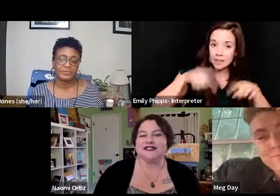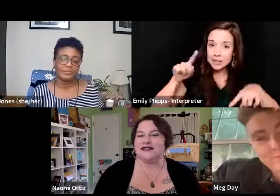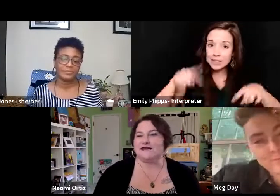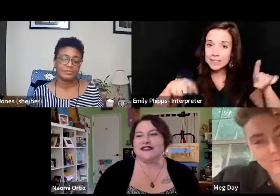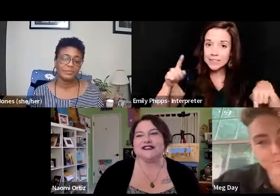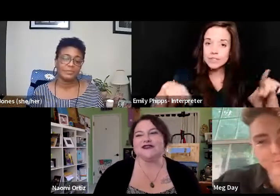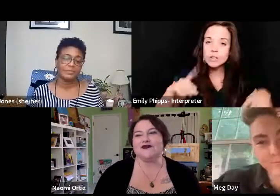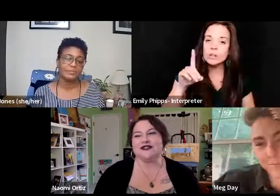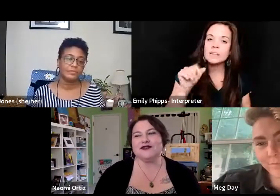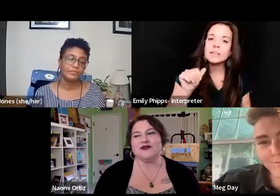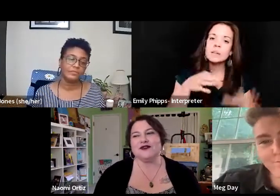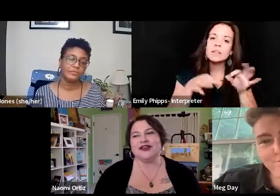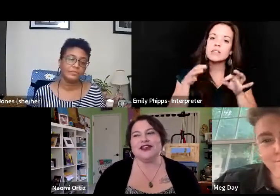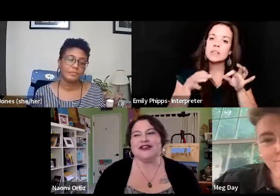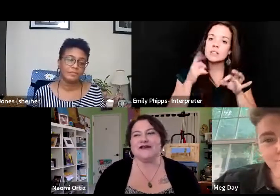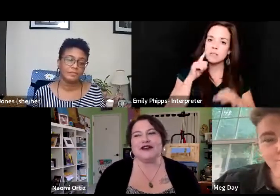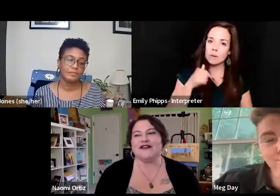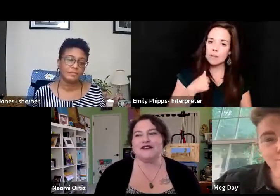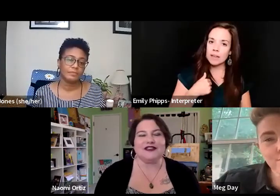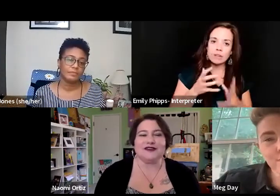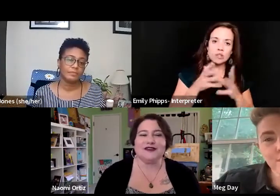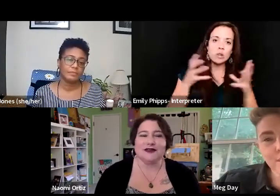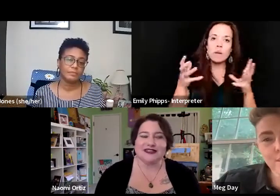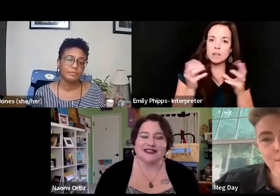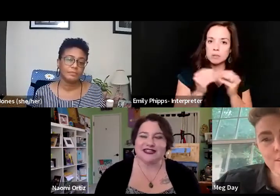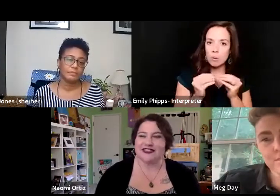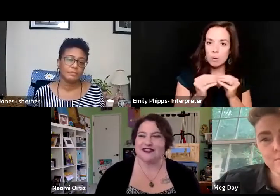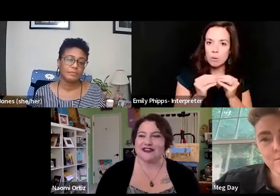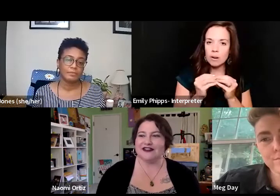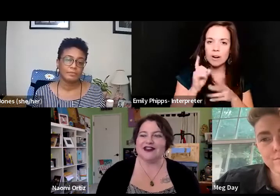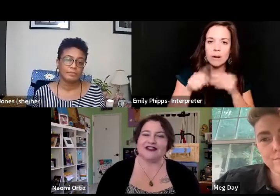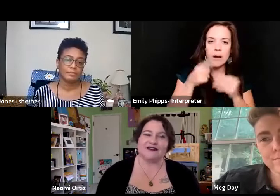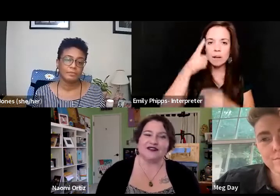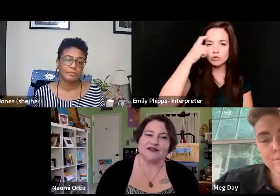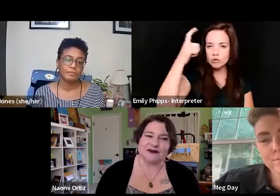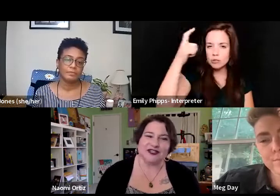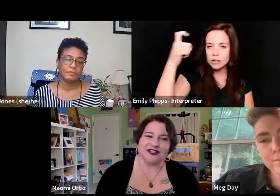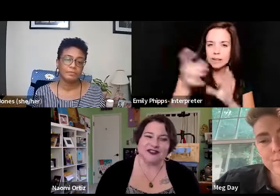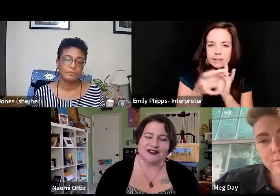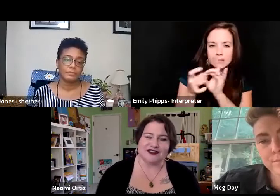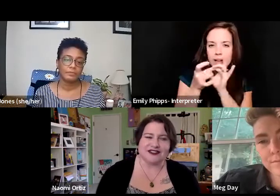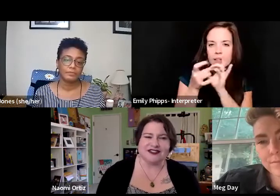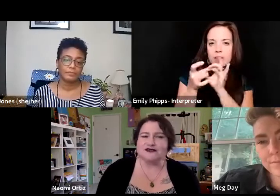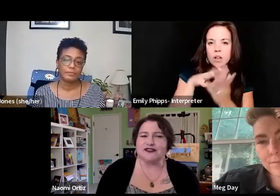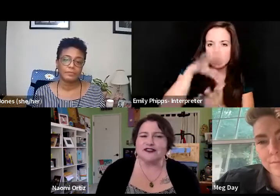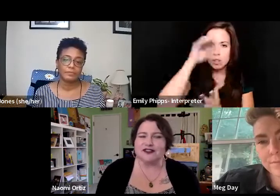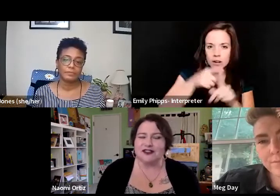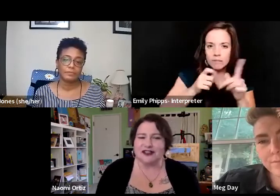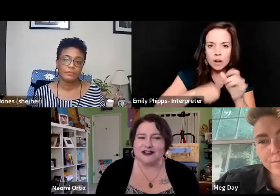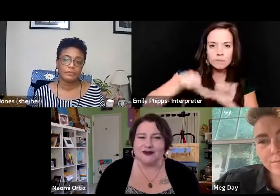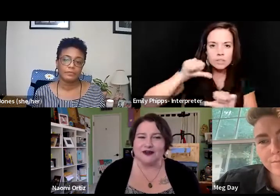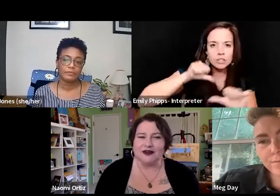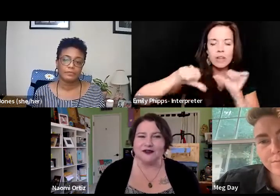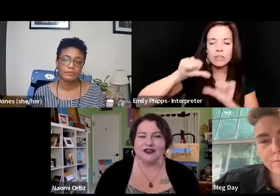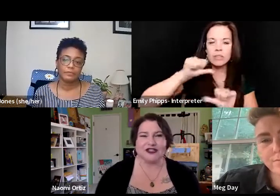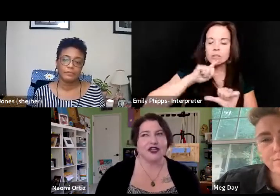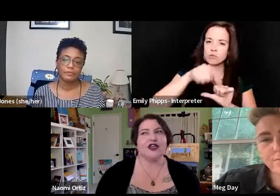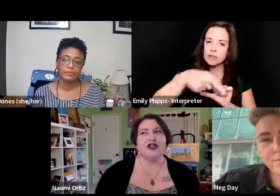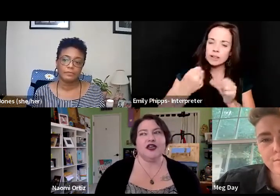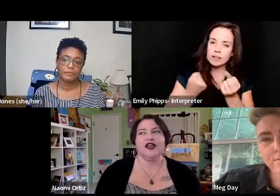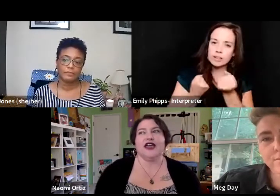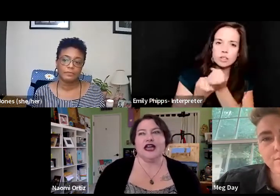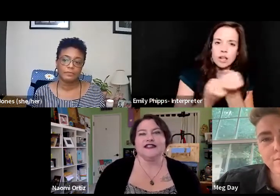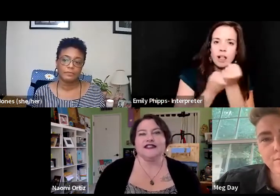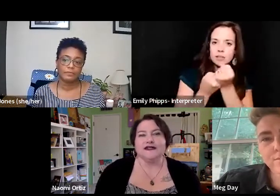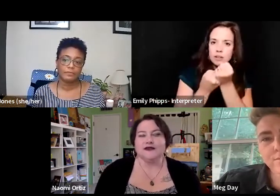disability justice to me is so much more, right, about, you know, dreaming together and learning from each other and real solidarity work, which